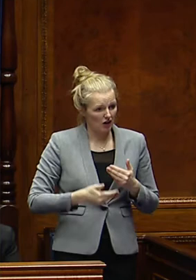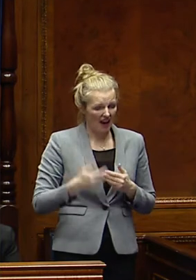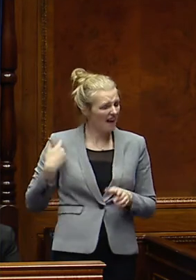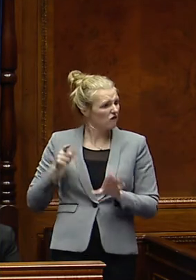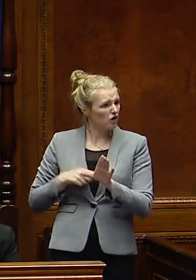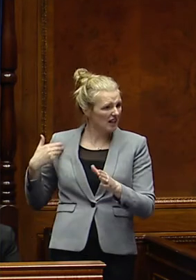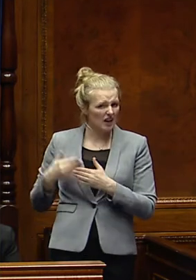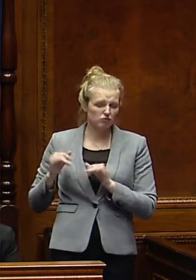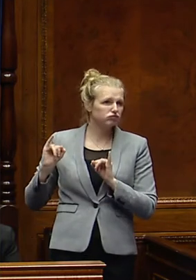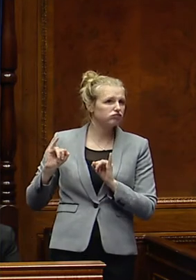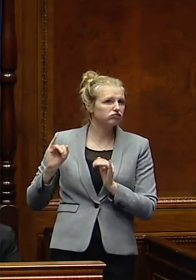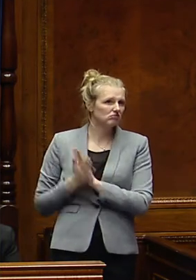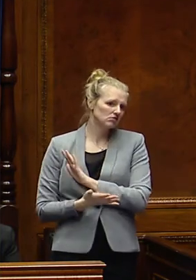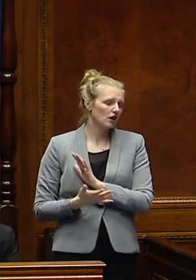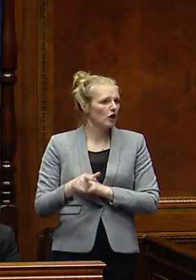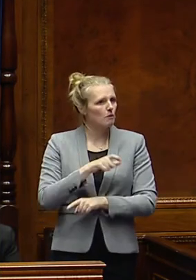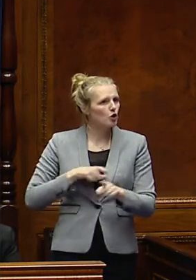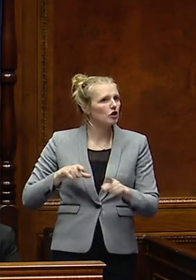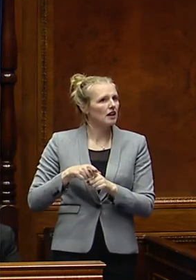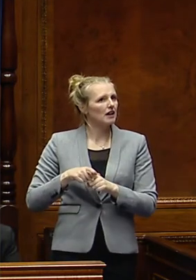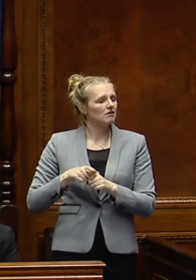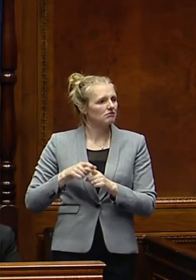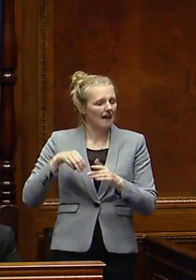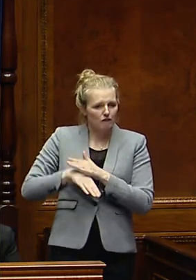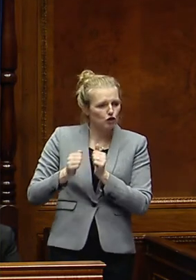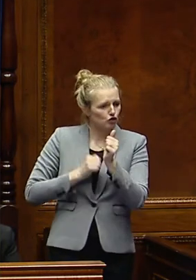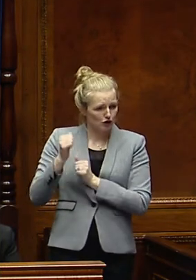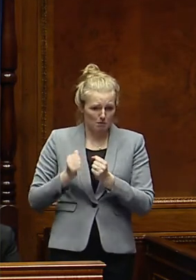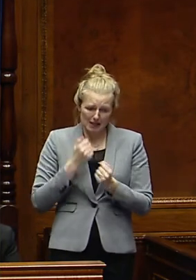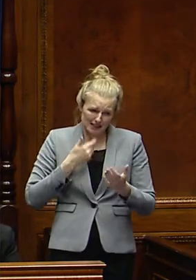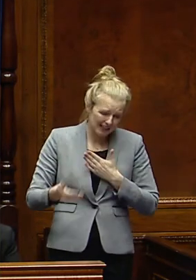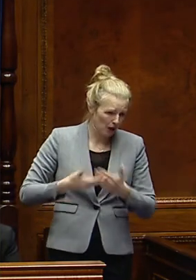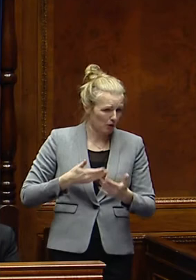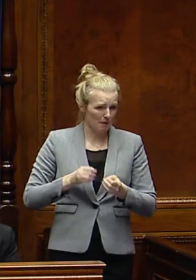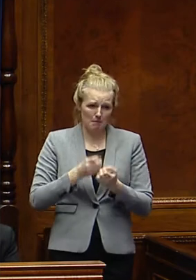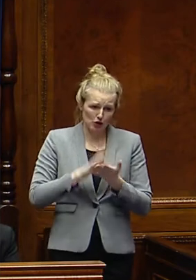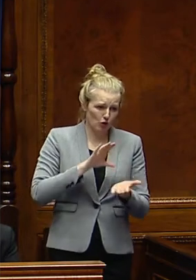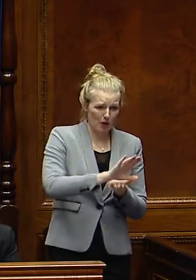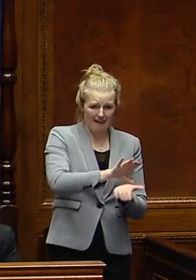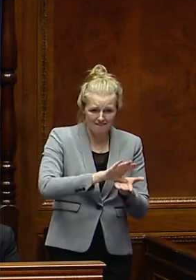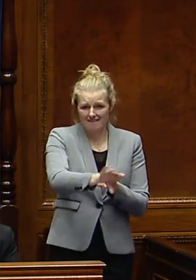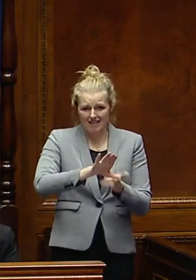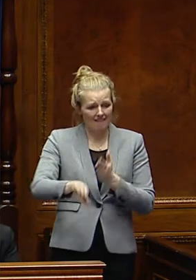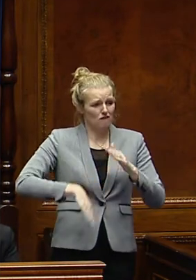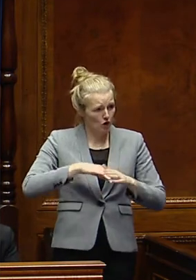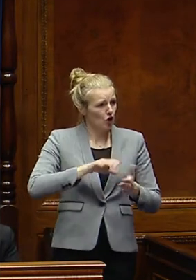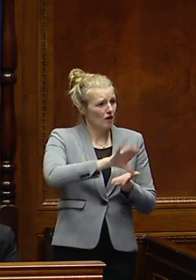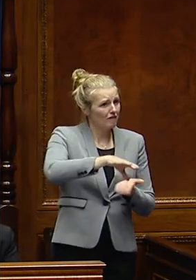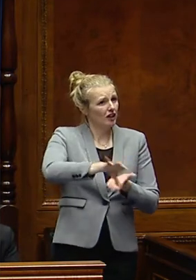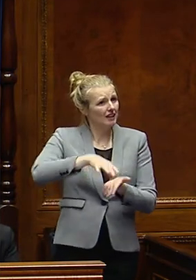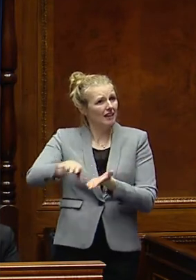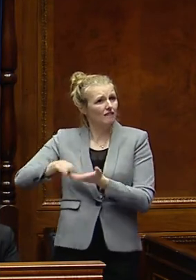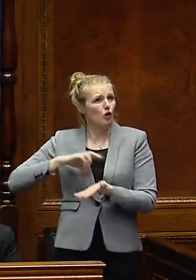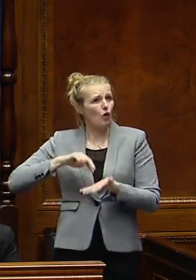a huge impact on the community infrastructure is dealt with urgently and our department moved to a three-year funding cycle